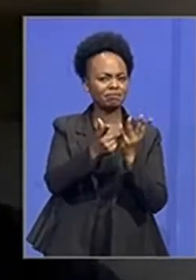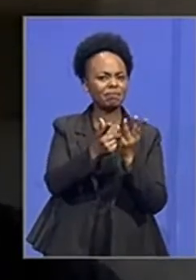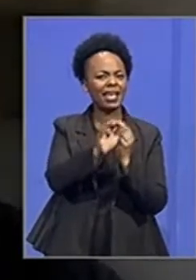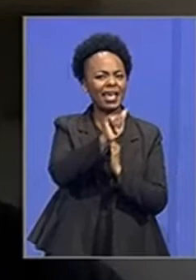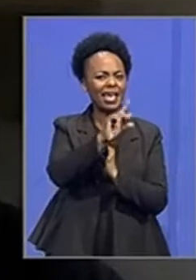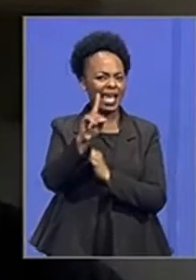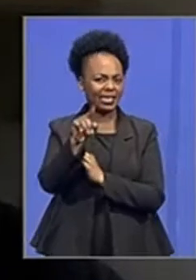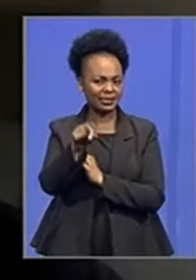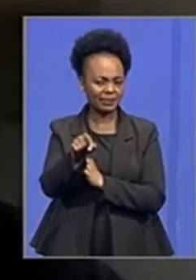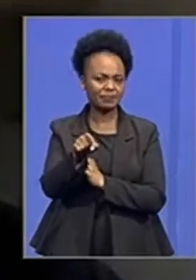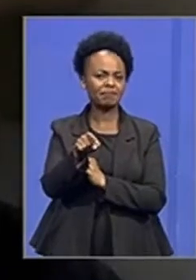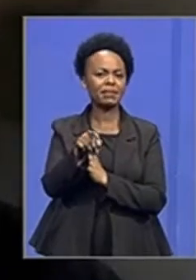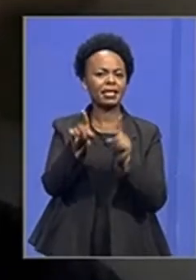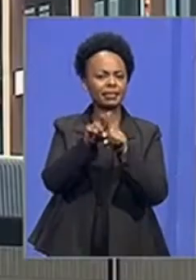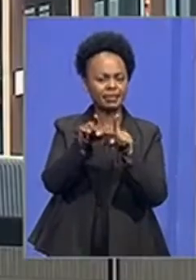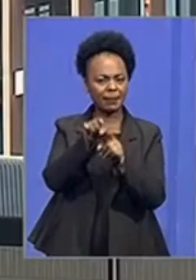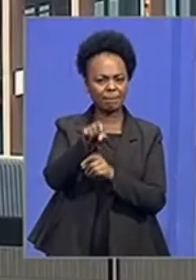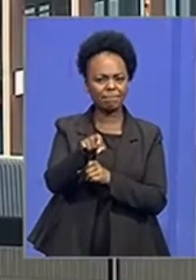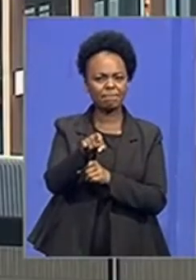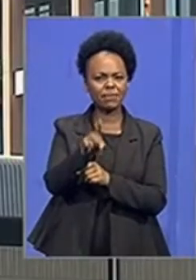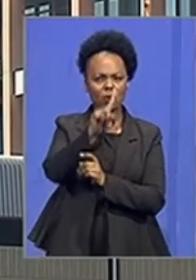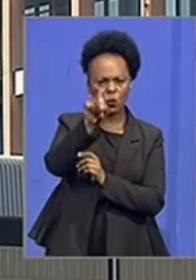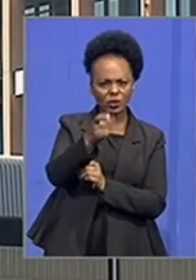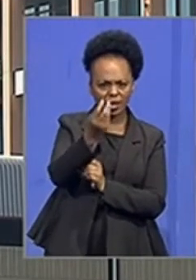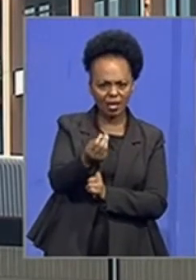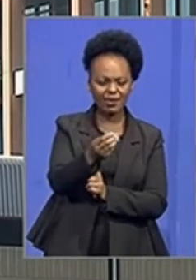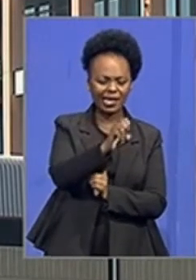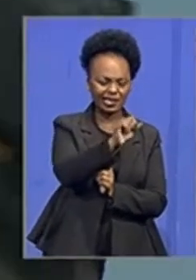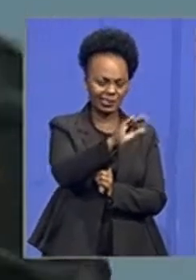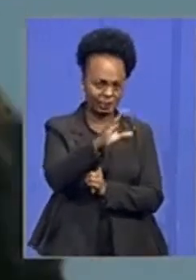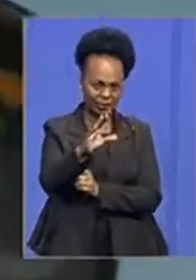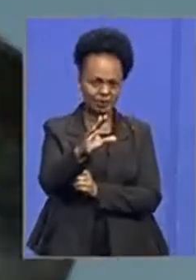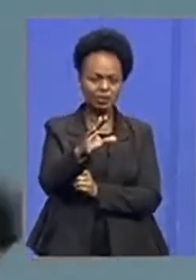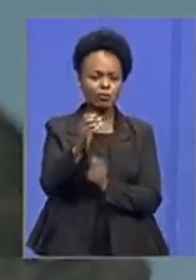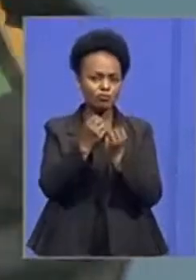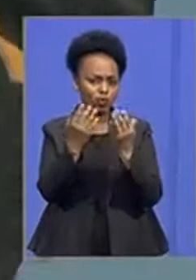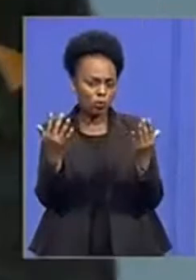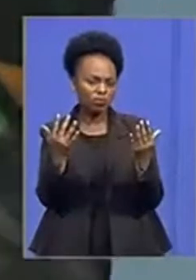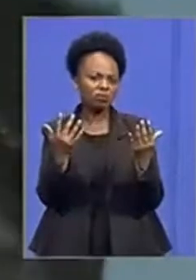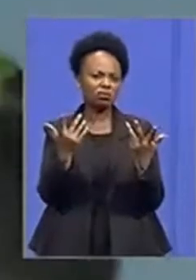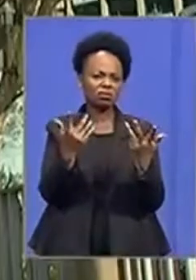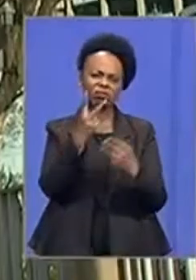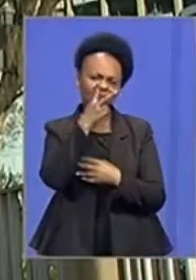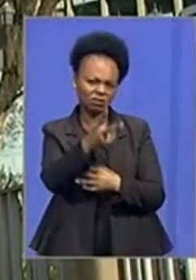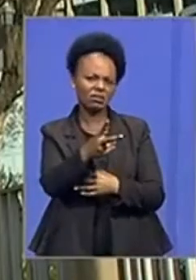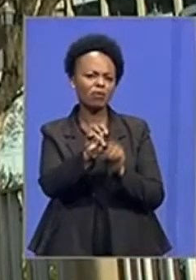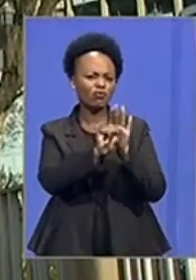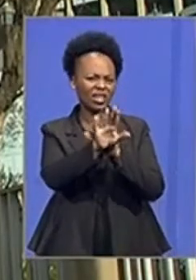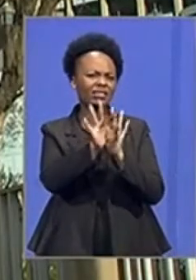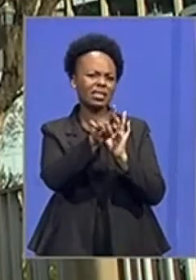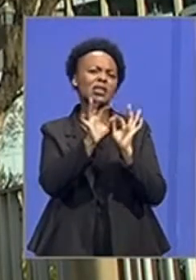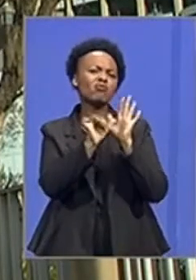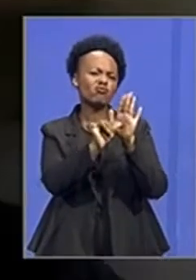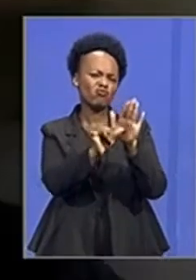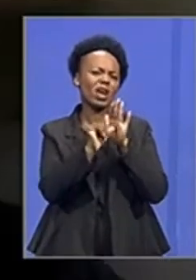funding also comes up in there to say well this is the organization that we envision. We've seen the importance of the SABC particularly